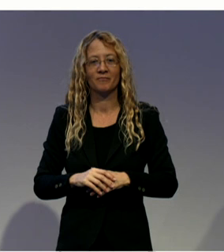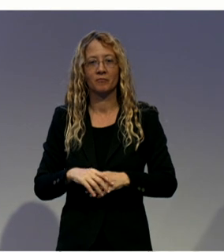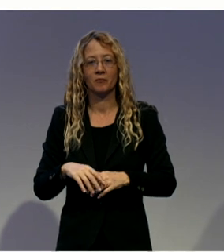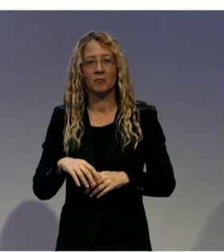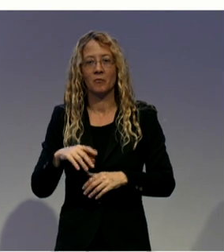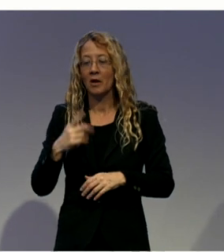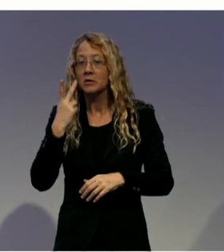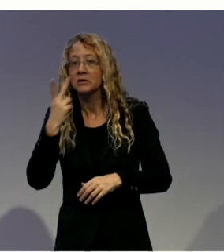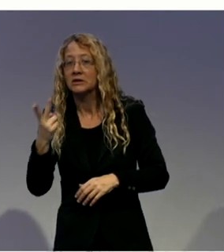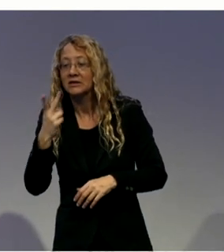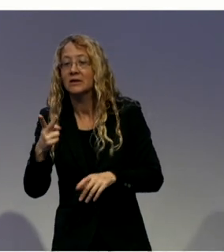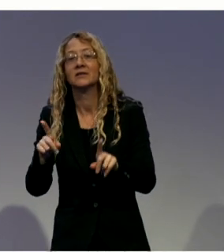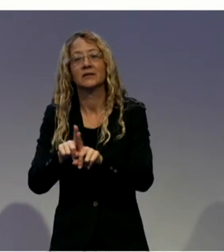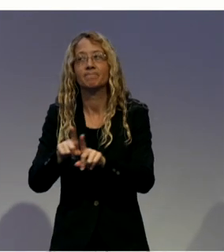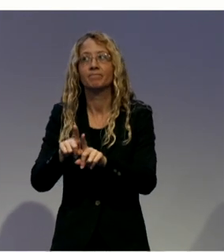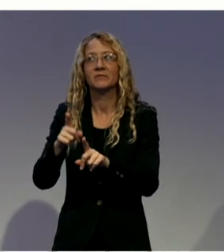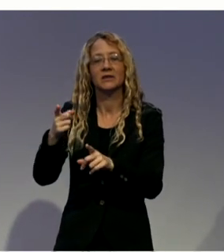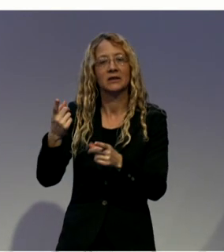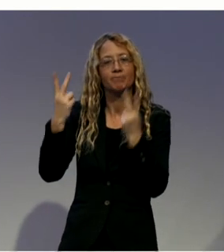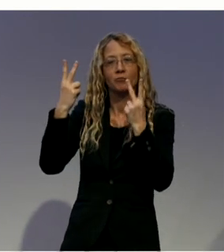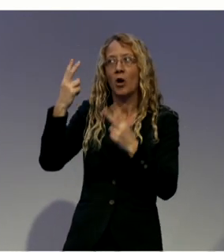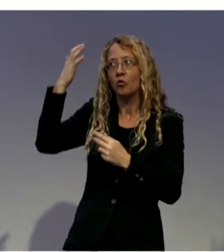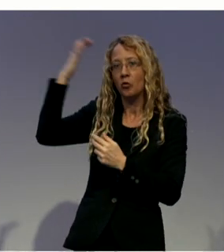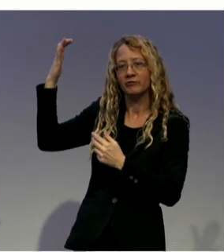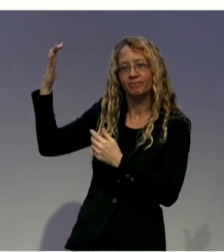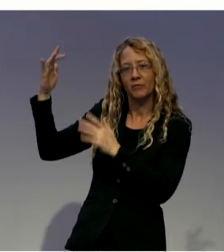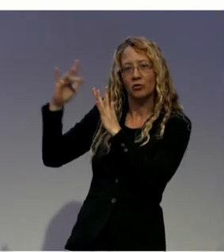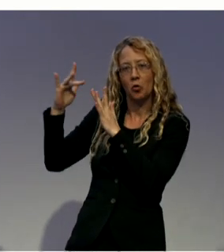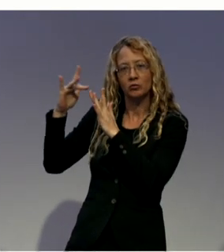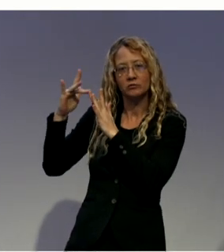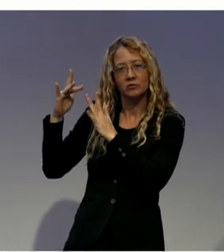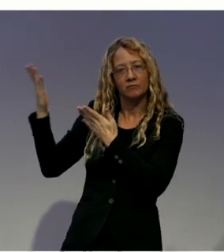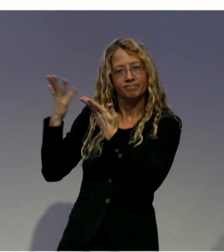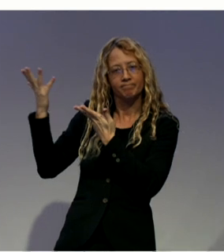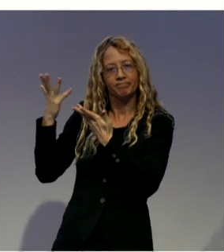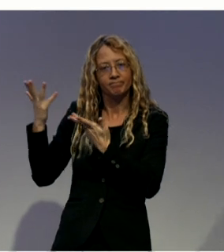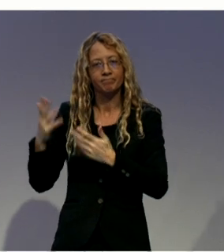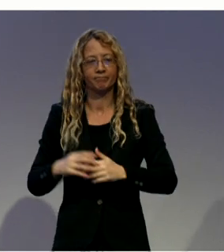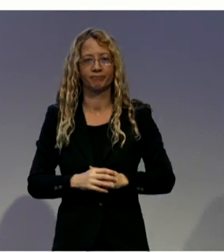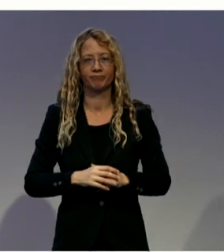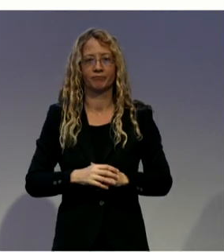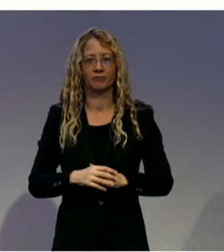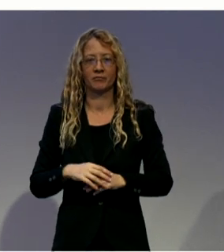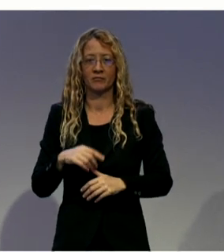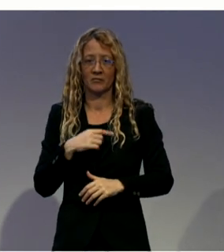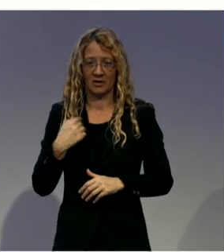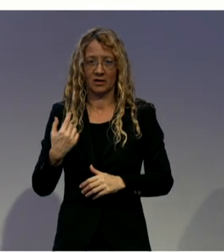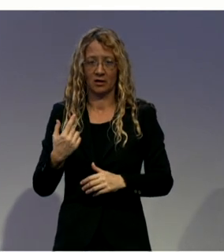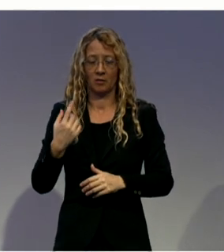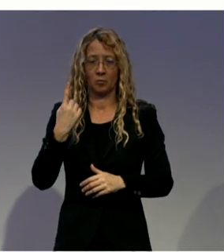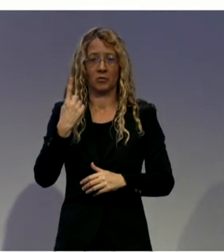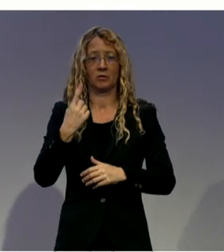BCAN's does not receive core funding, funding. So we are required to annually apply for financial